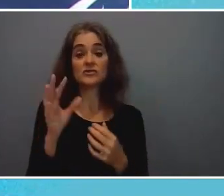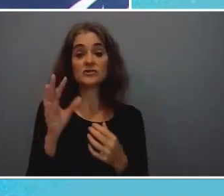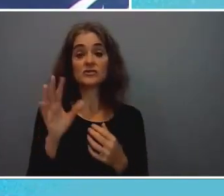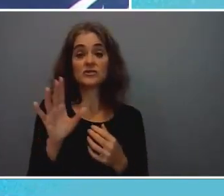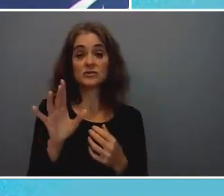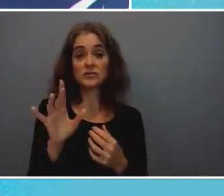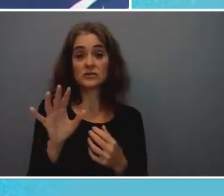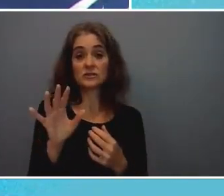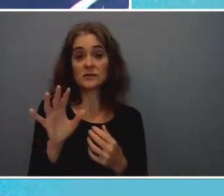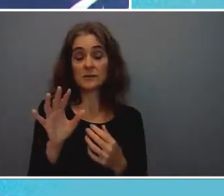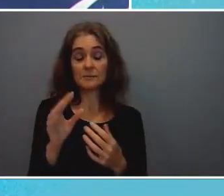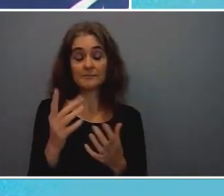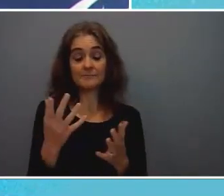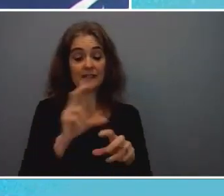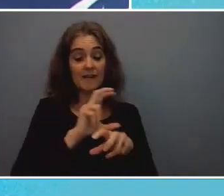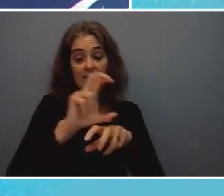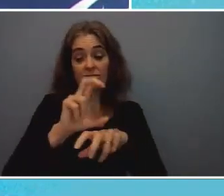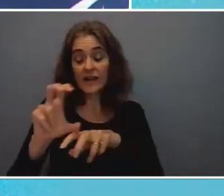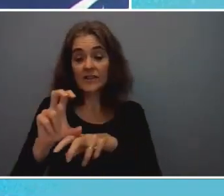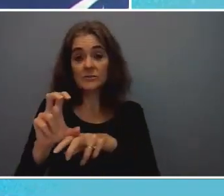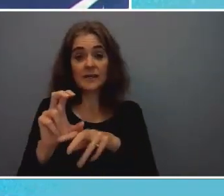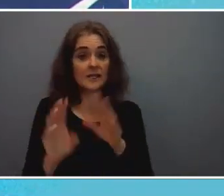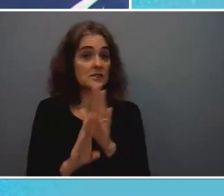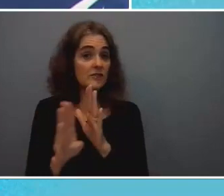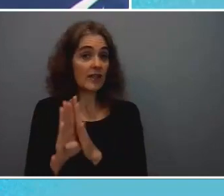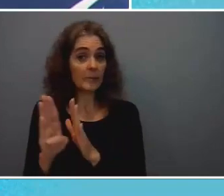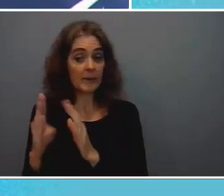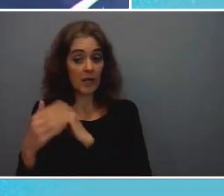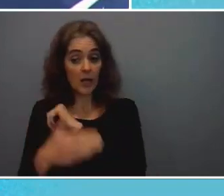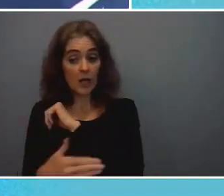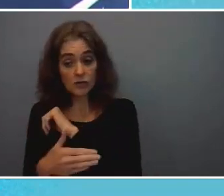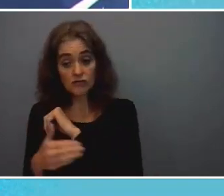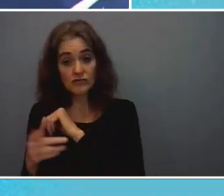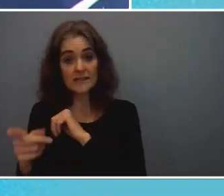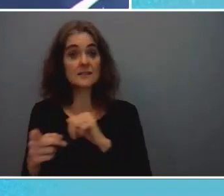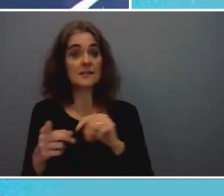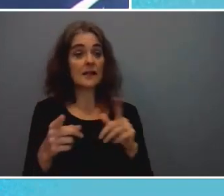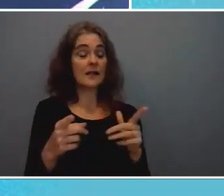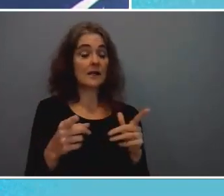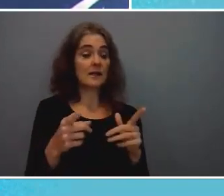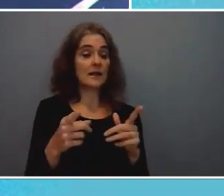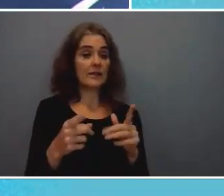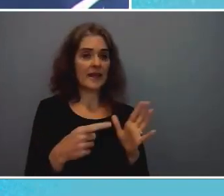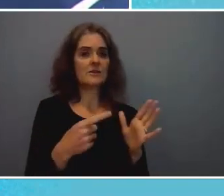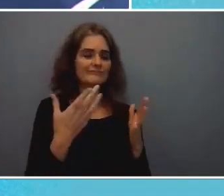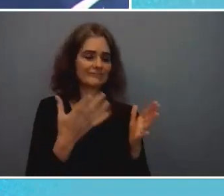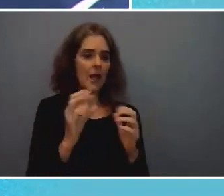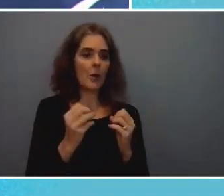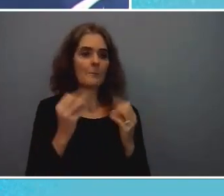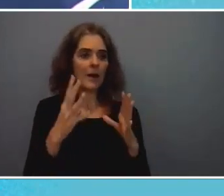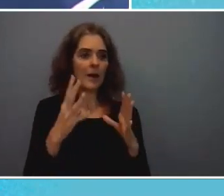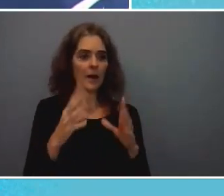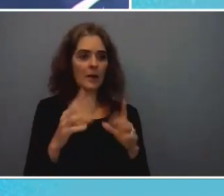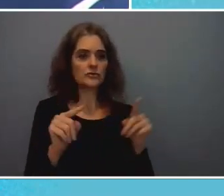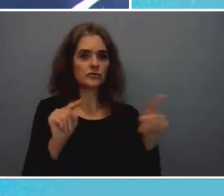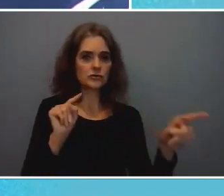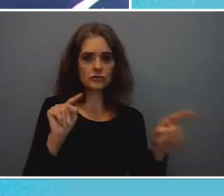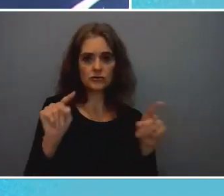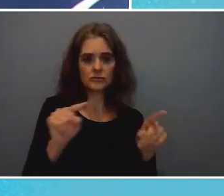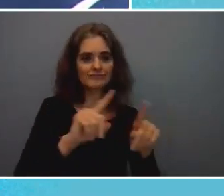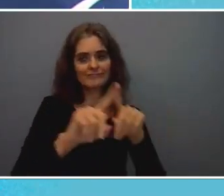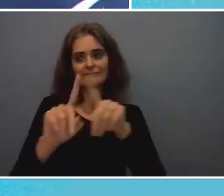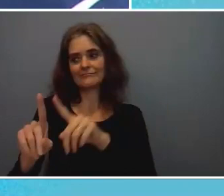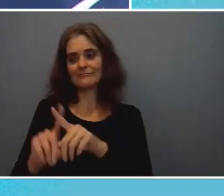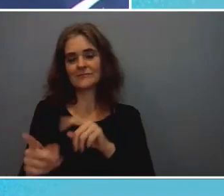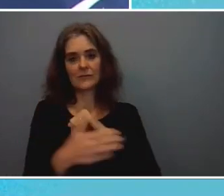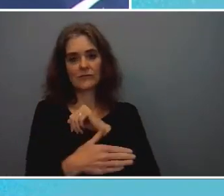much is being invested in developed countries how much is being invested in developing countries so you know quantum is one thing and it's